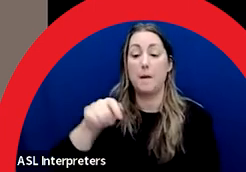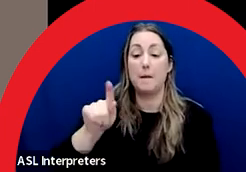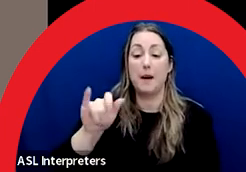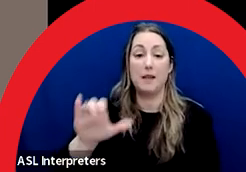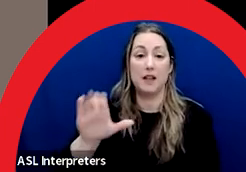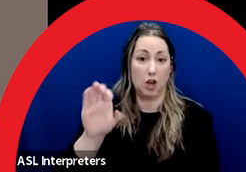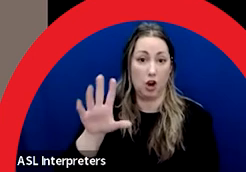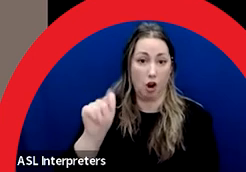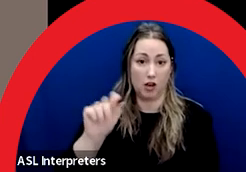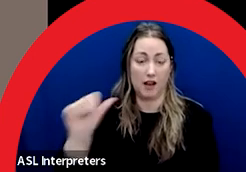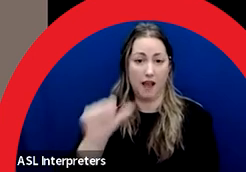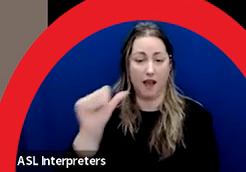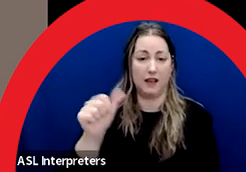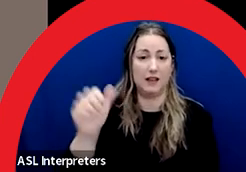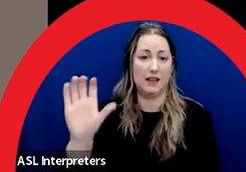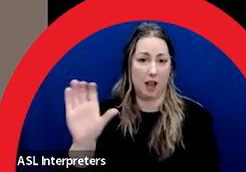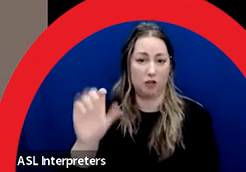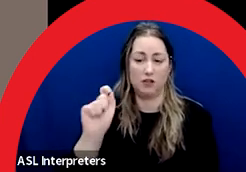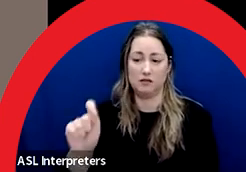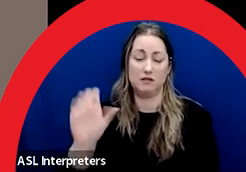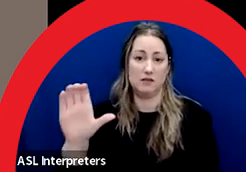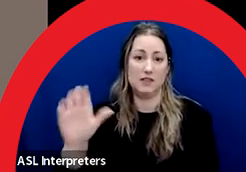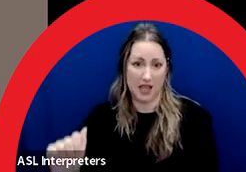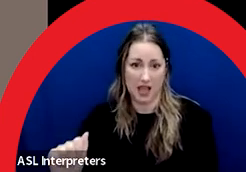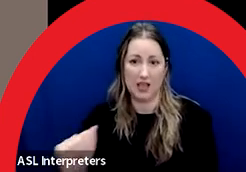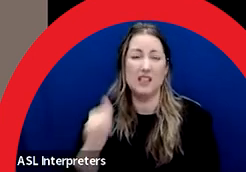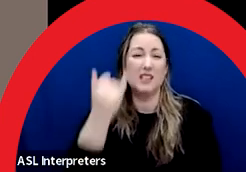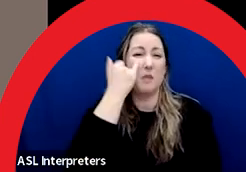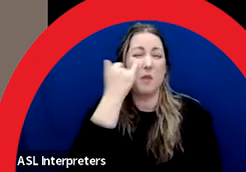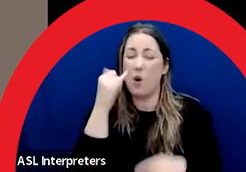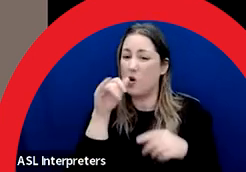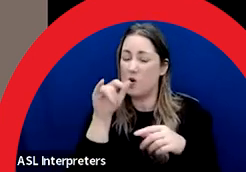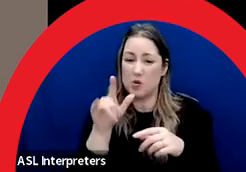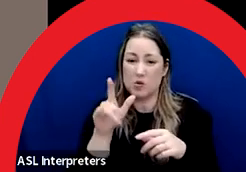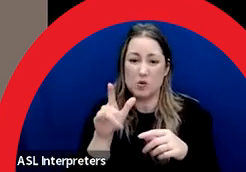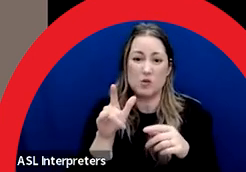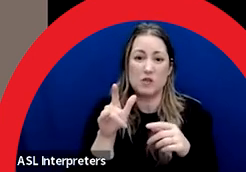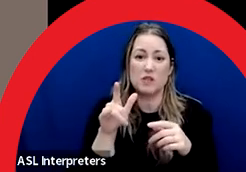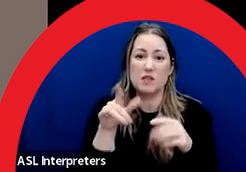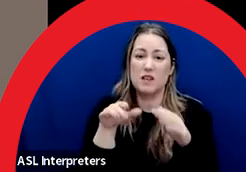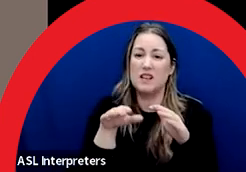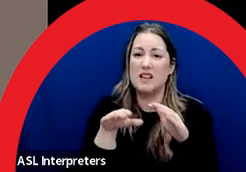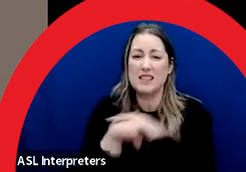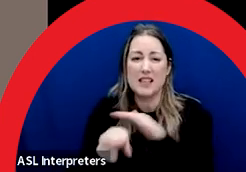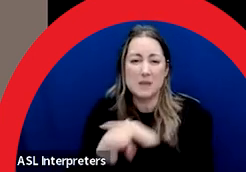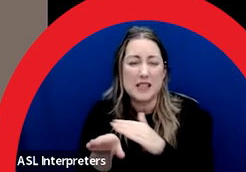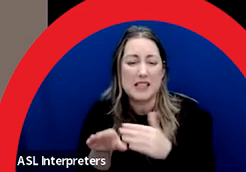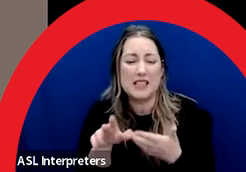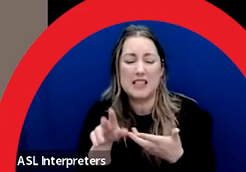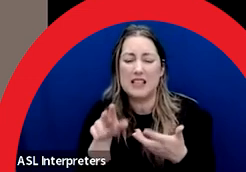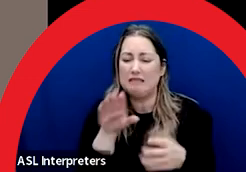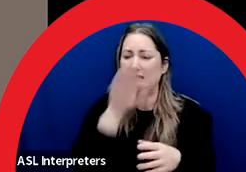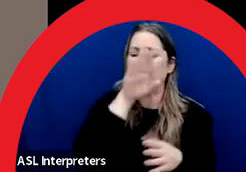If you have accessibility issues, there are some further directions in the call to artists and you may inquire about